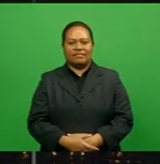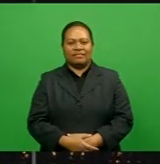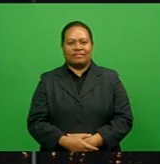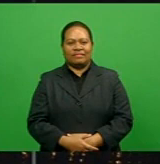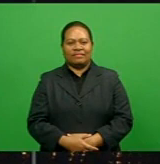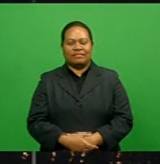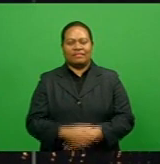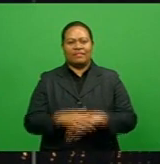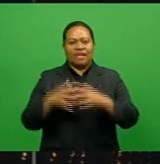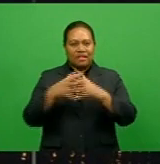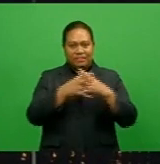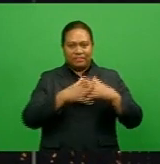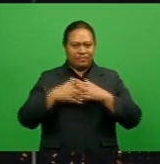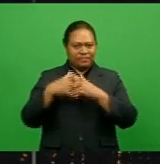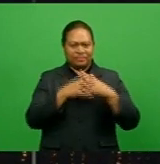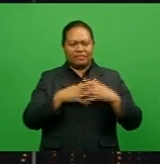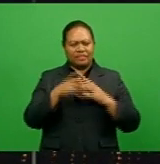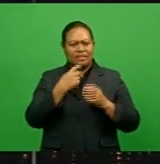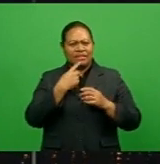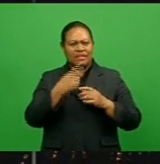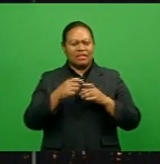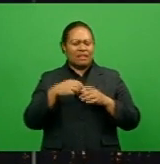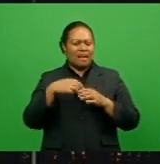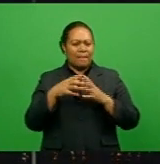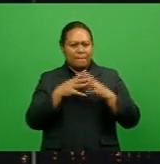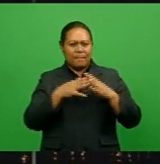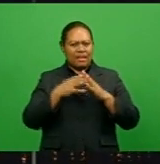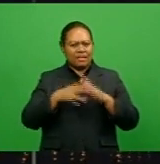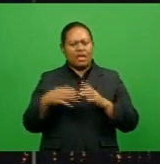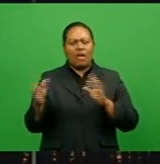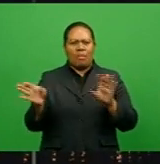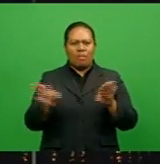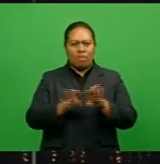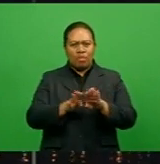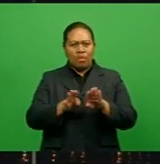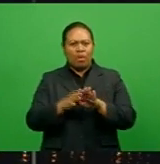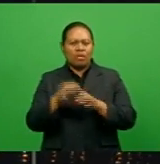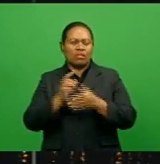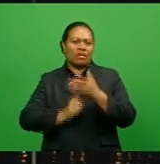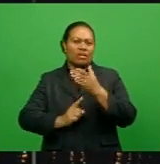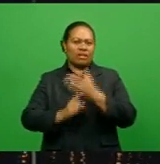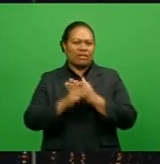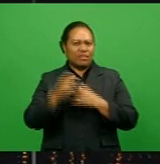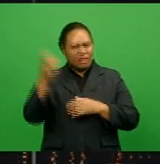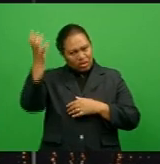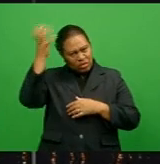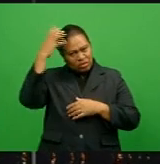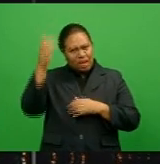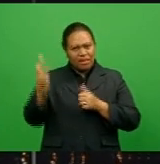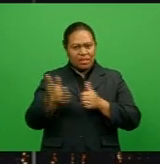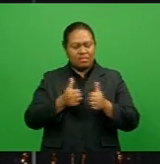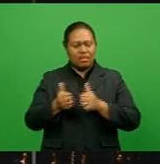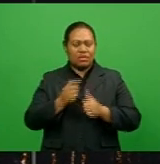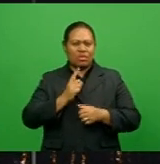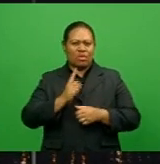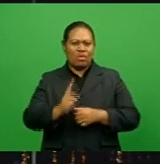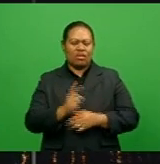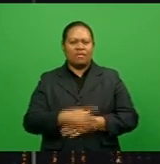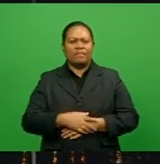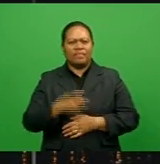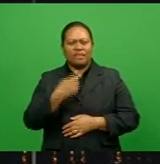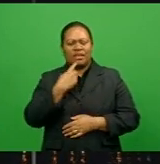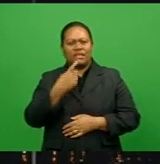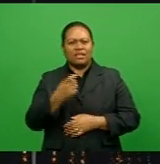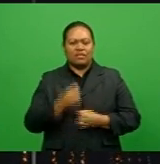A U.S. judge in Washington has temporarily blocked a Trump administration order. The order was set to bar Apple and Alphabet's Google